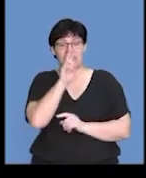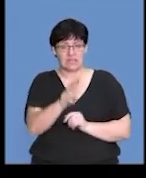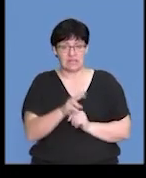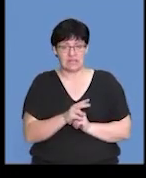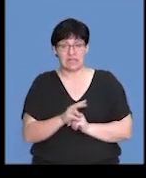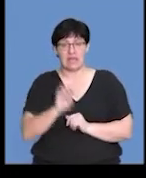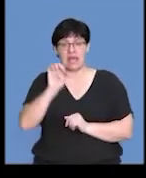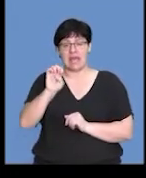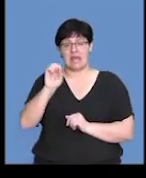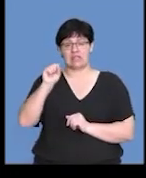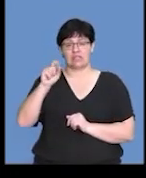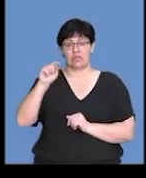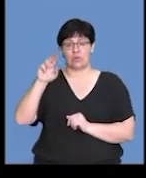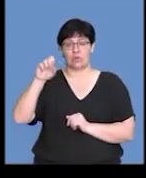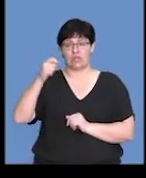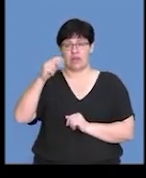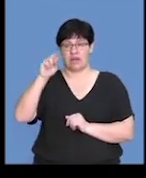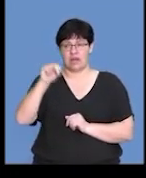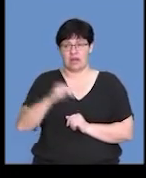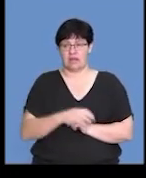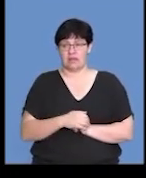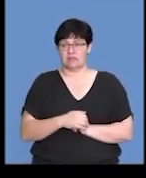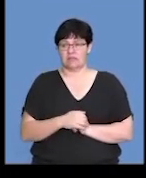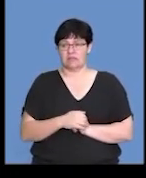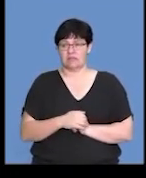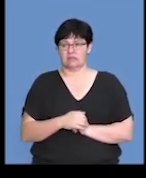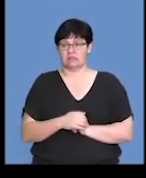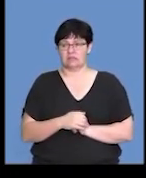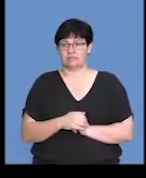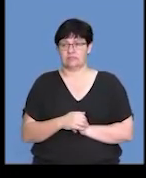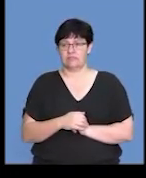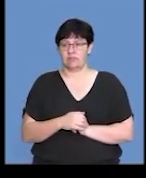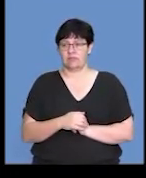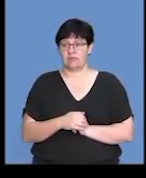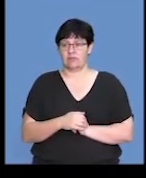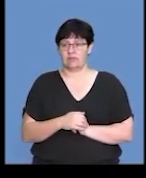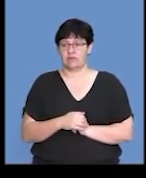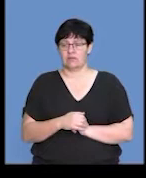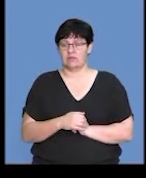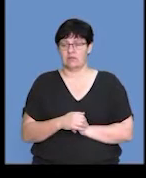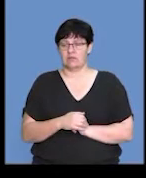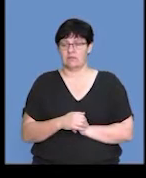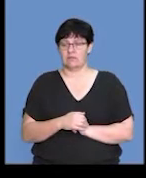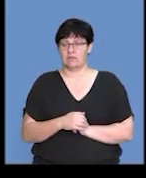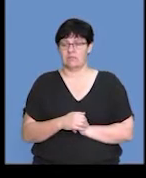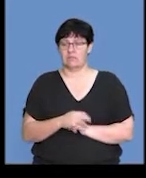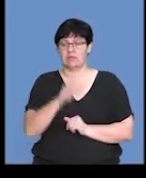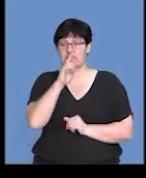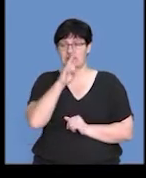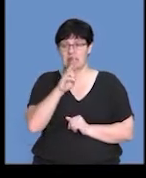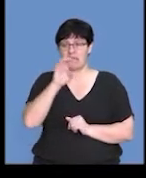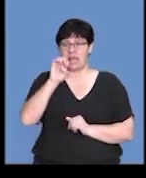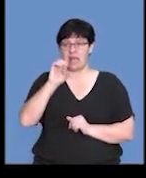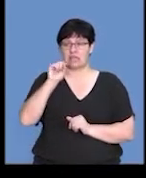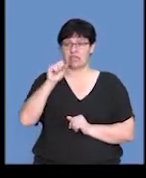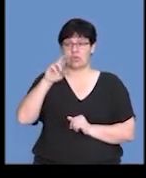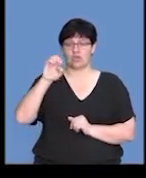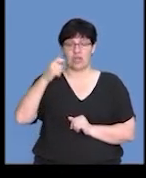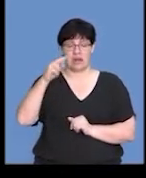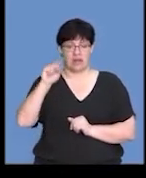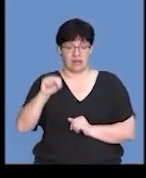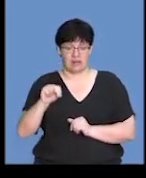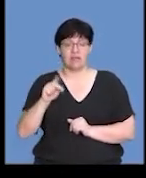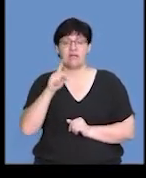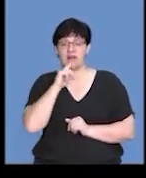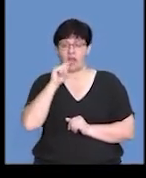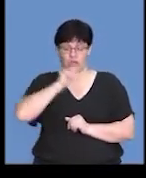level of estrogen. In this case, I'm going to change my pen to a slightly different color. We see the level of estrogen, which is indicated